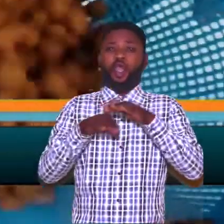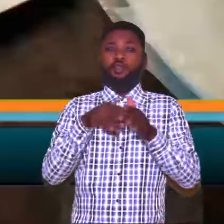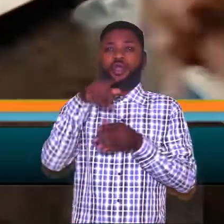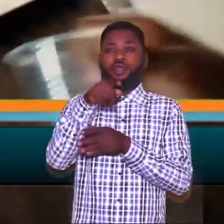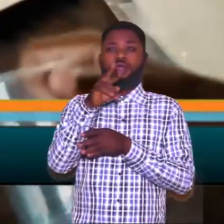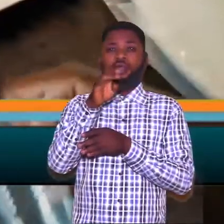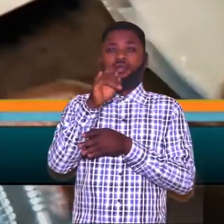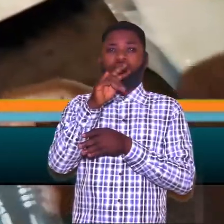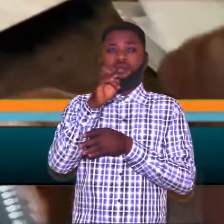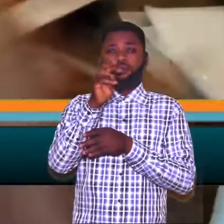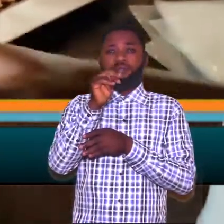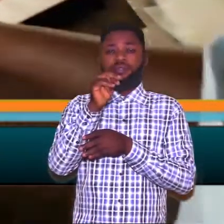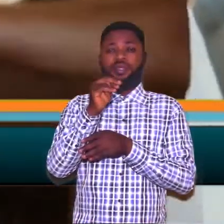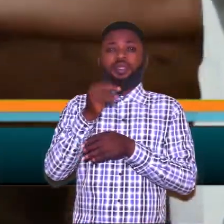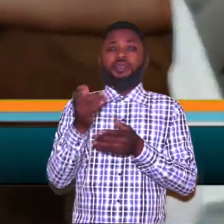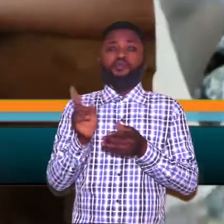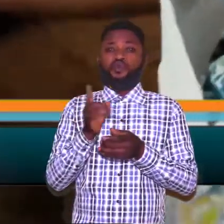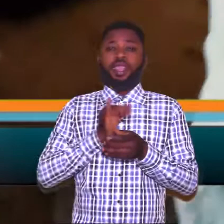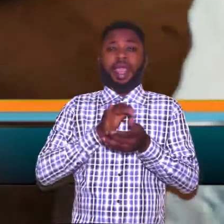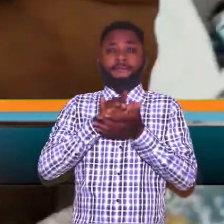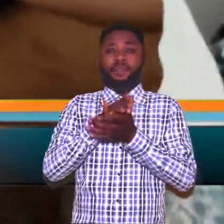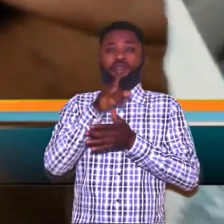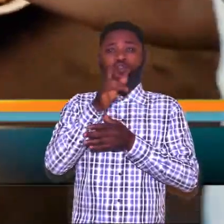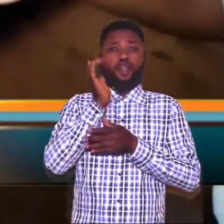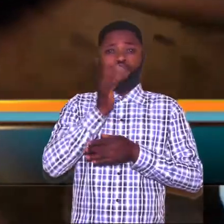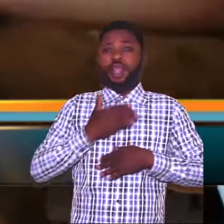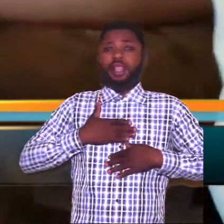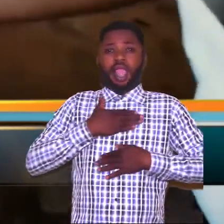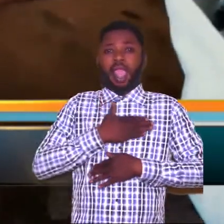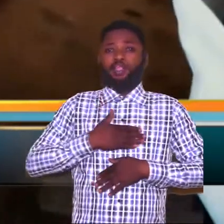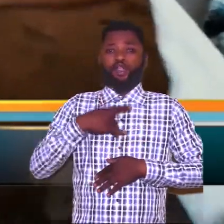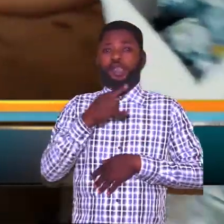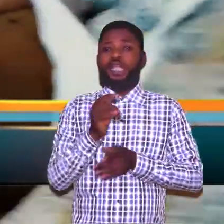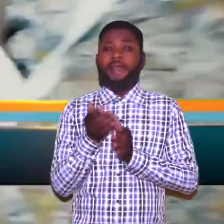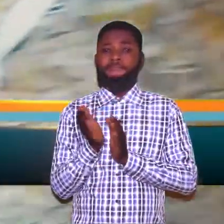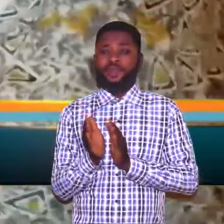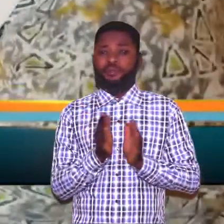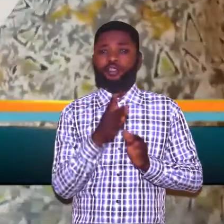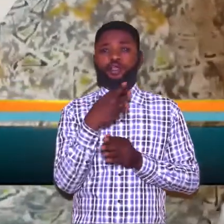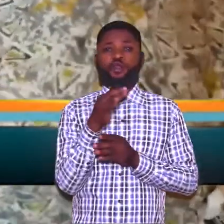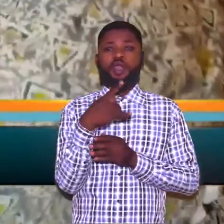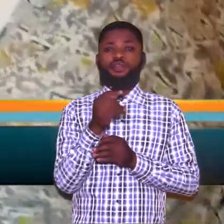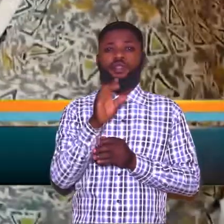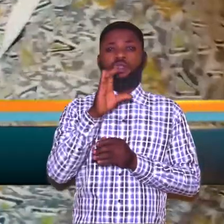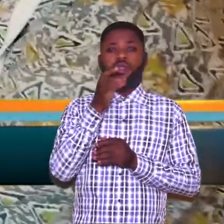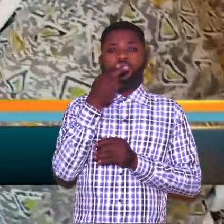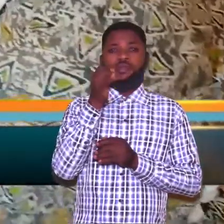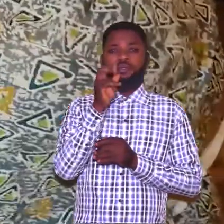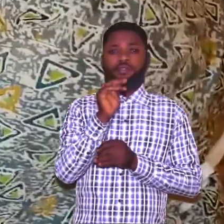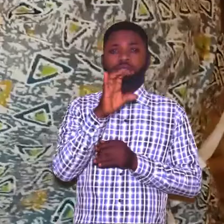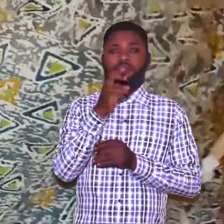viewers i believe you enjoyed the preparation of the changing